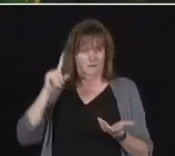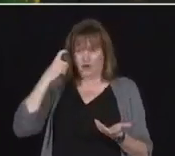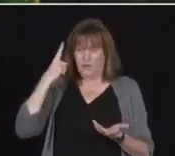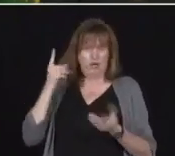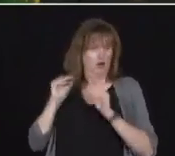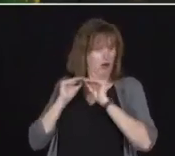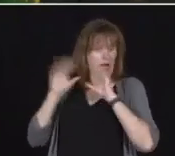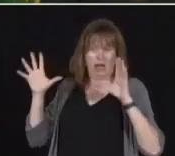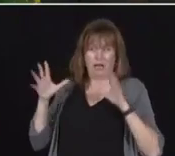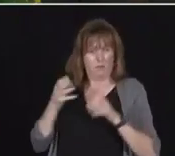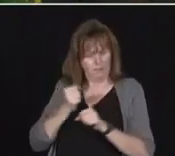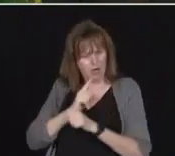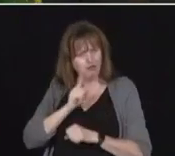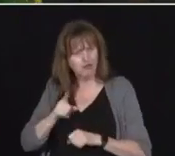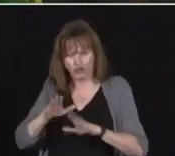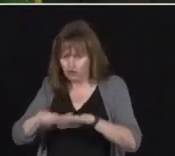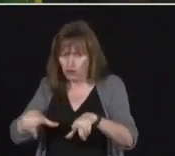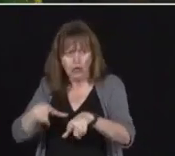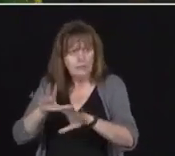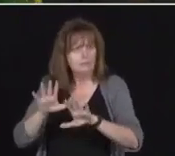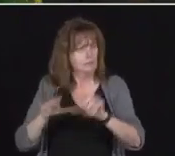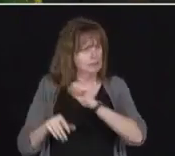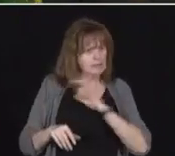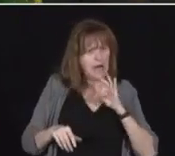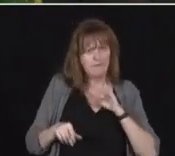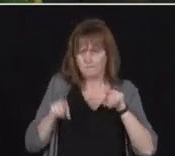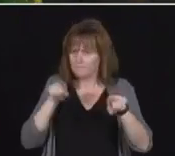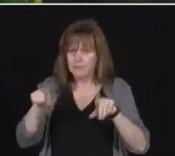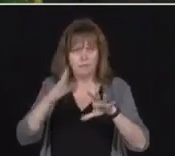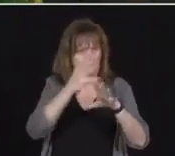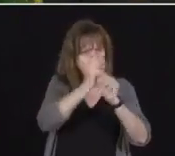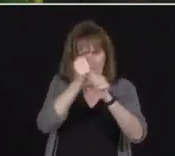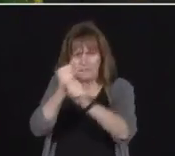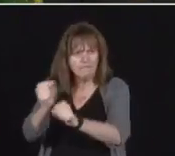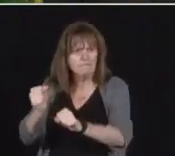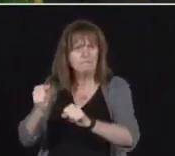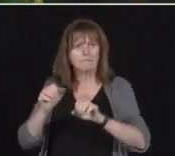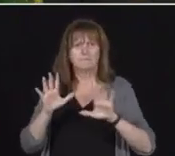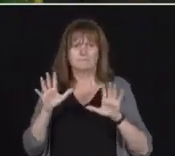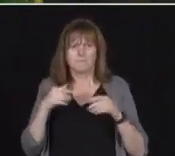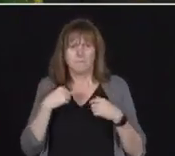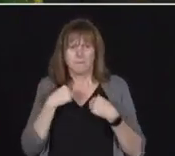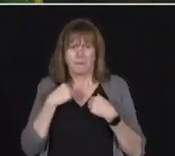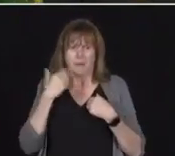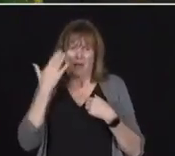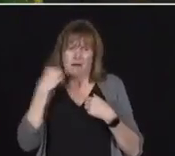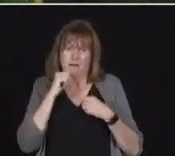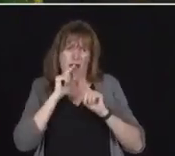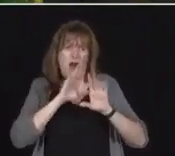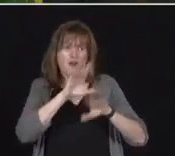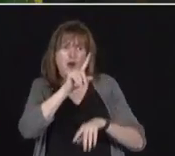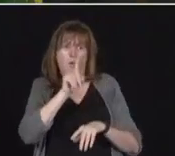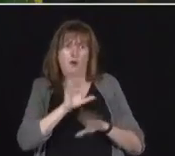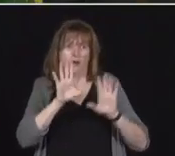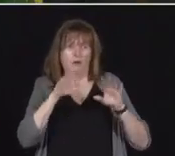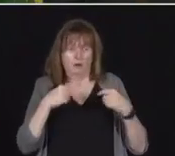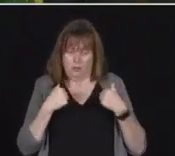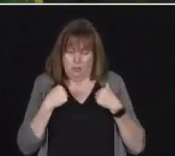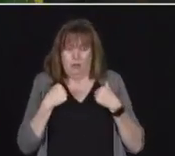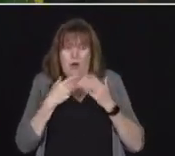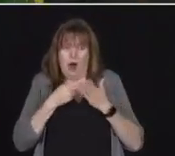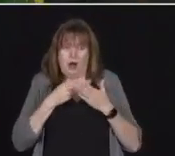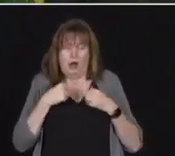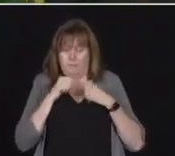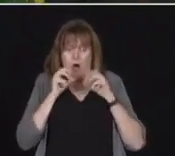safe in our schools. So it's not an attempt to avoid the substance of the question, just to be quite frank, I'll be in better position to answer that in the coming weeks